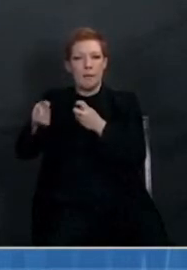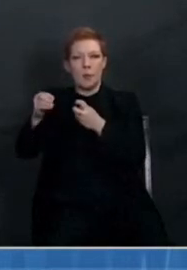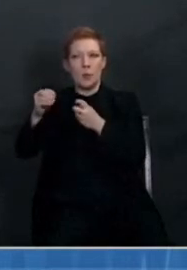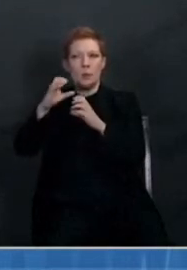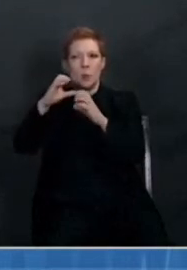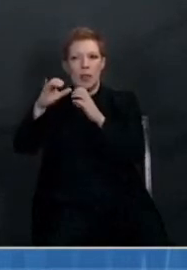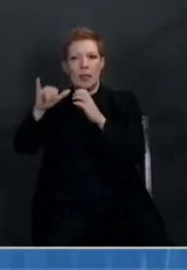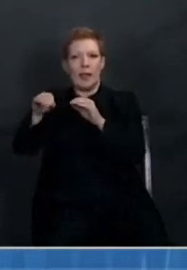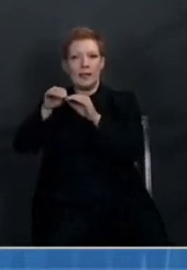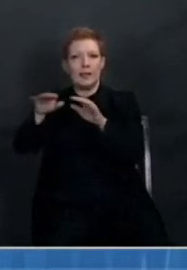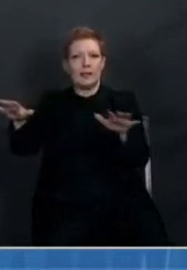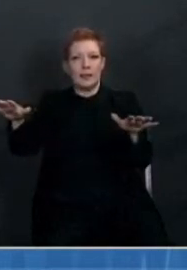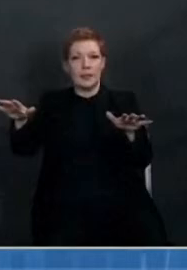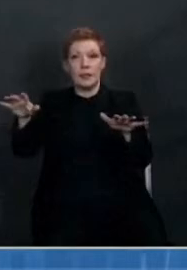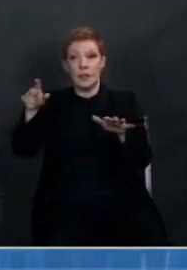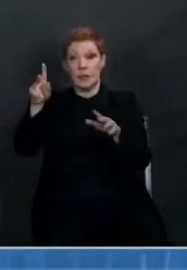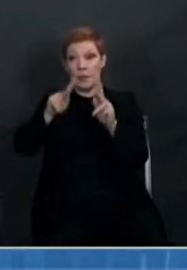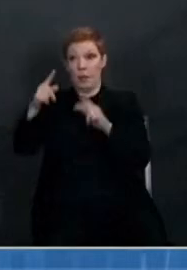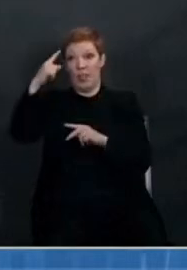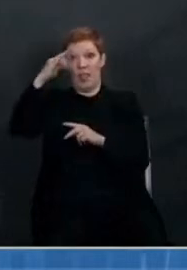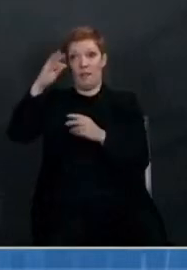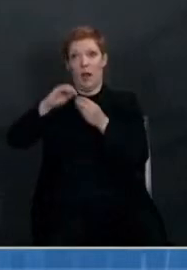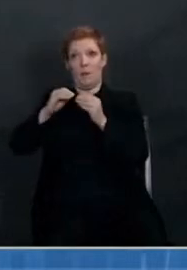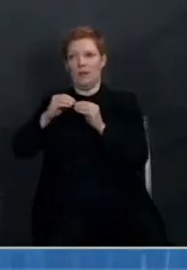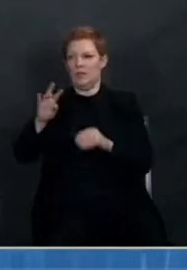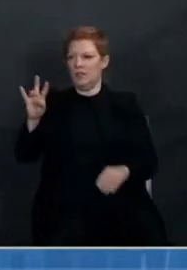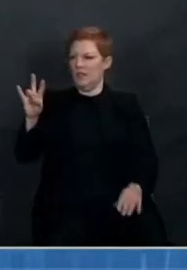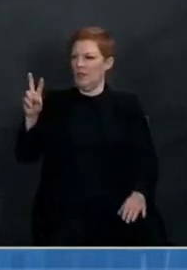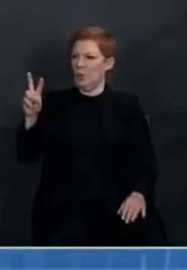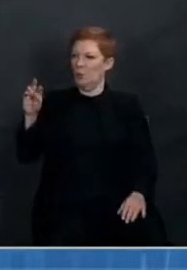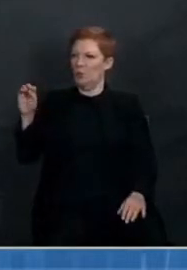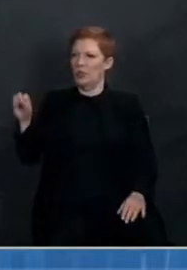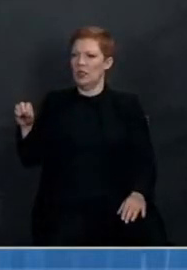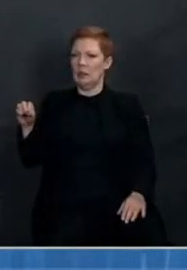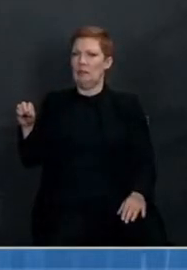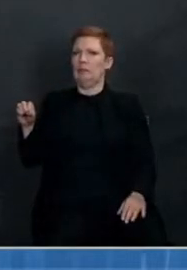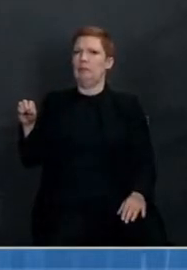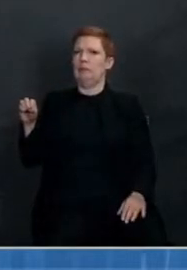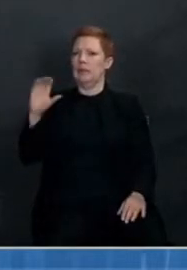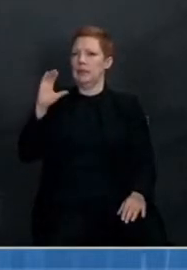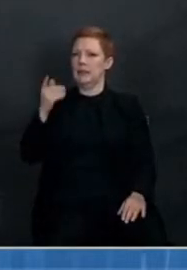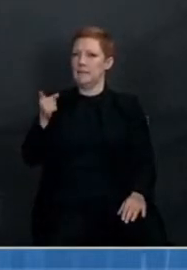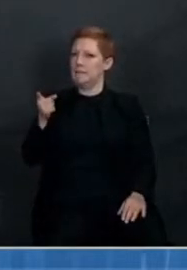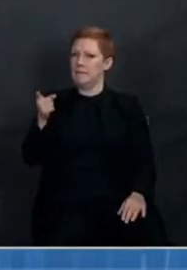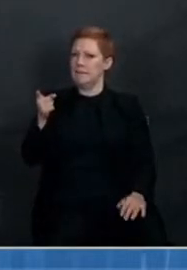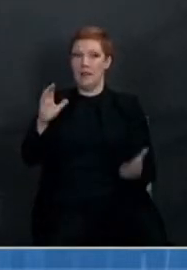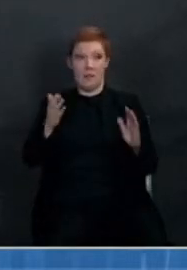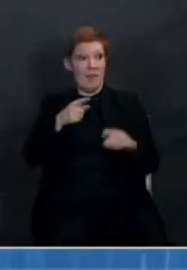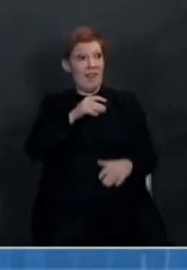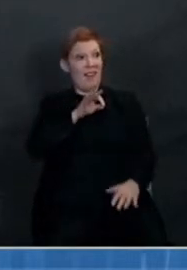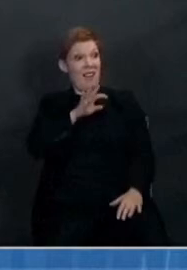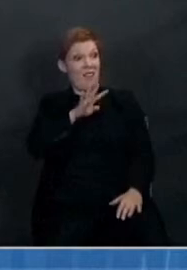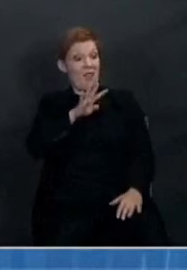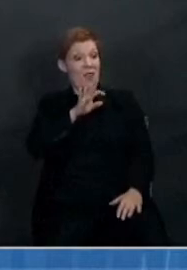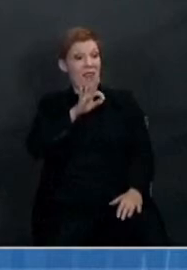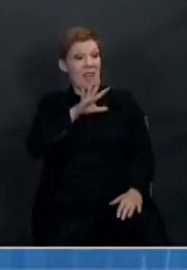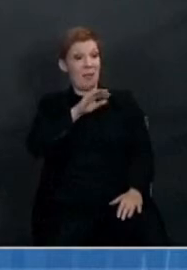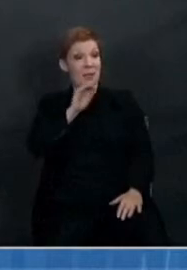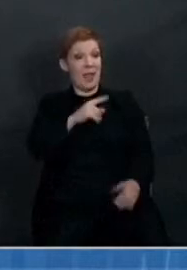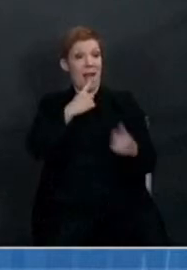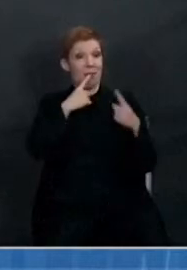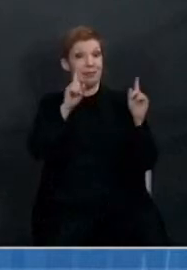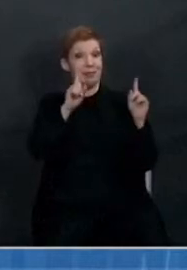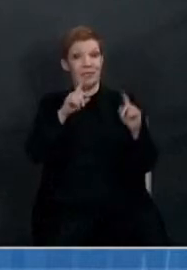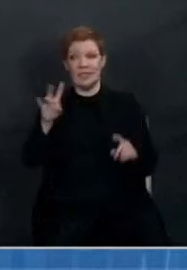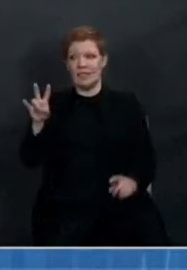superficially of a number, 72 percent versus 94 to 95 percent. But the thing that's